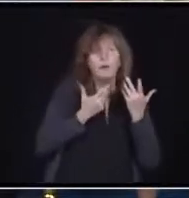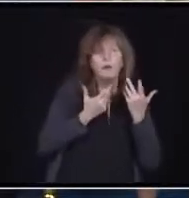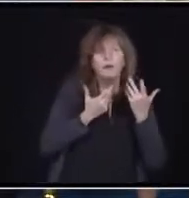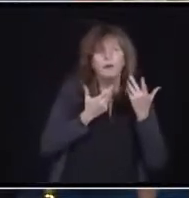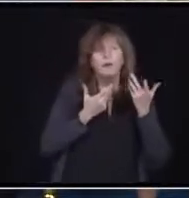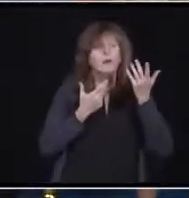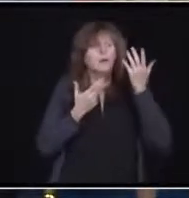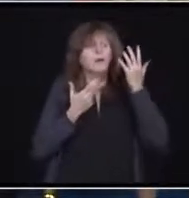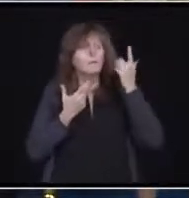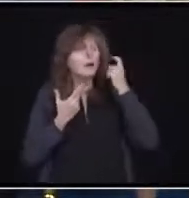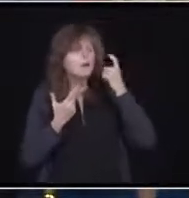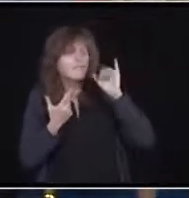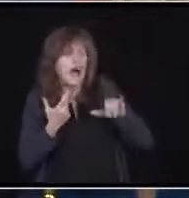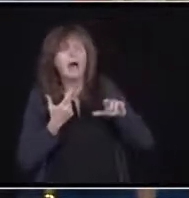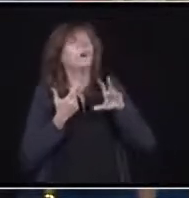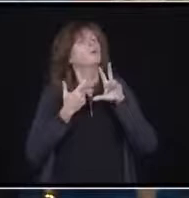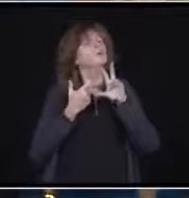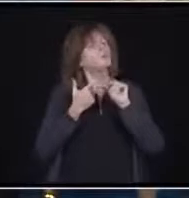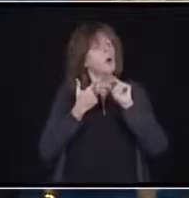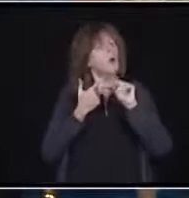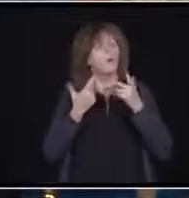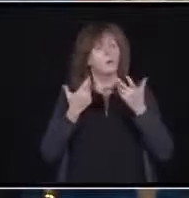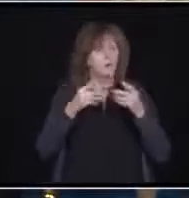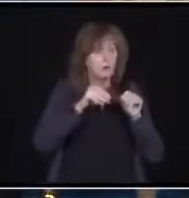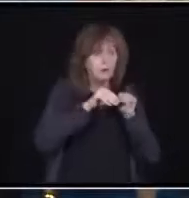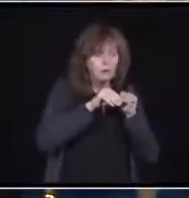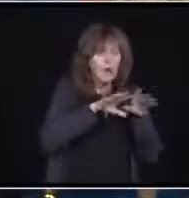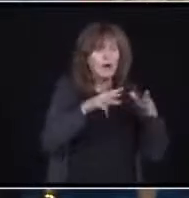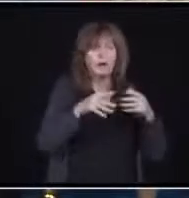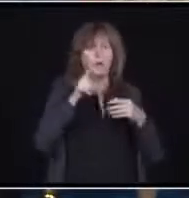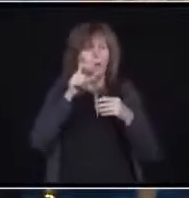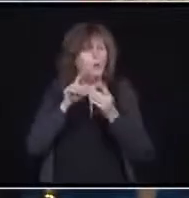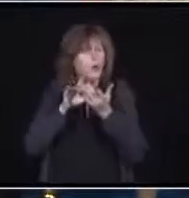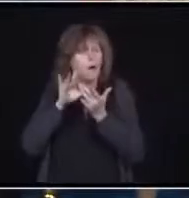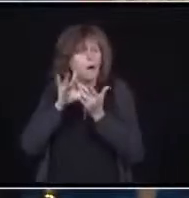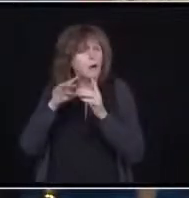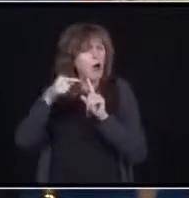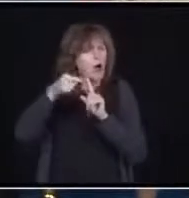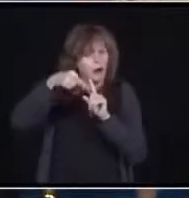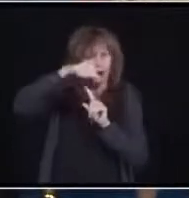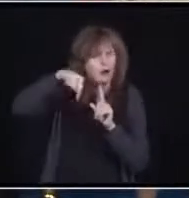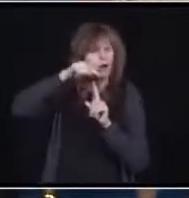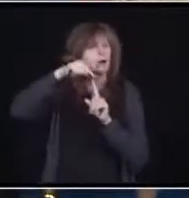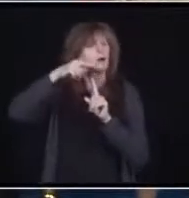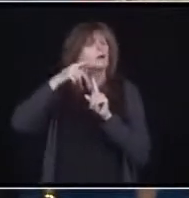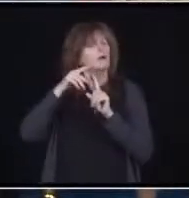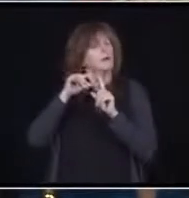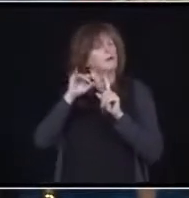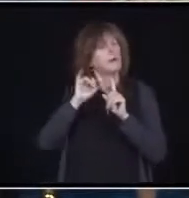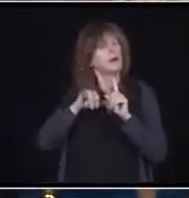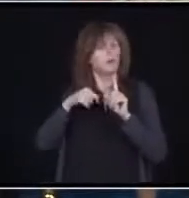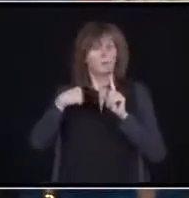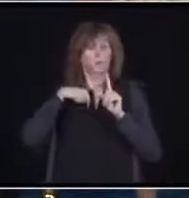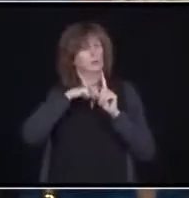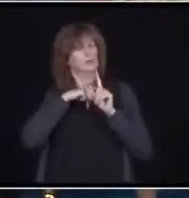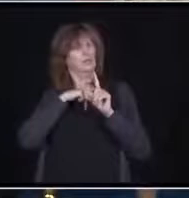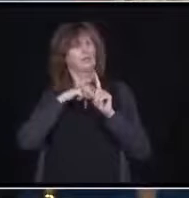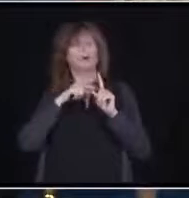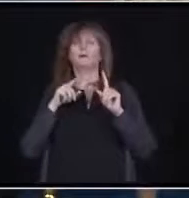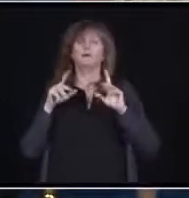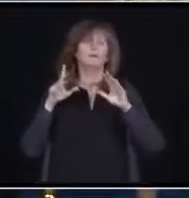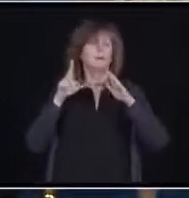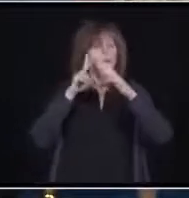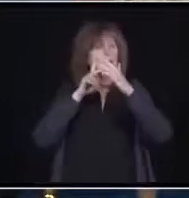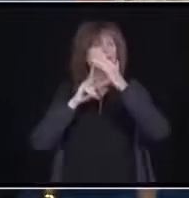rate up. But then you have to take that into consideration. So as we look at moving things or backing things off, we're looking at trends over a period of time, not just